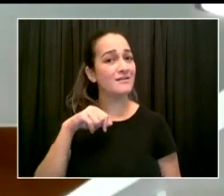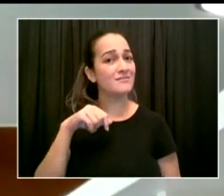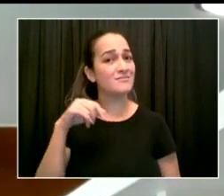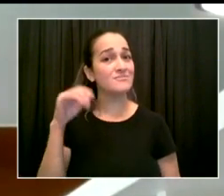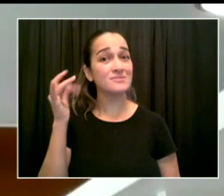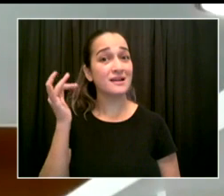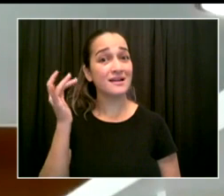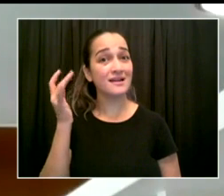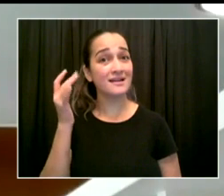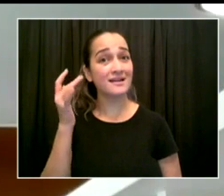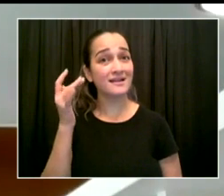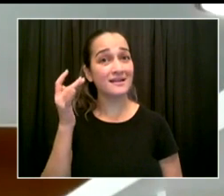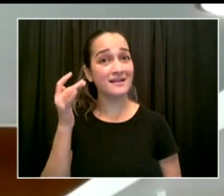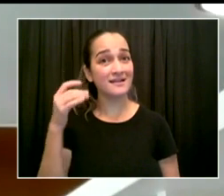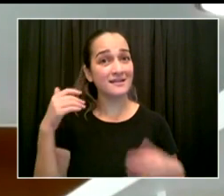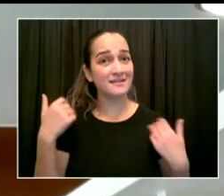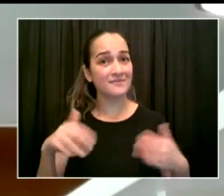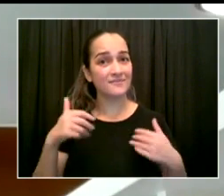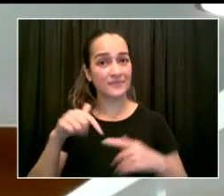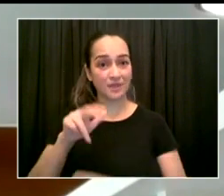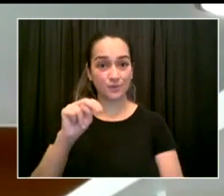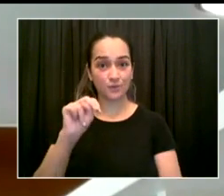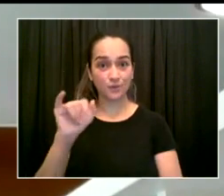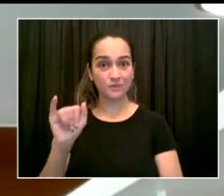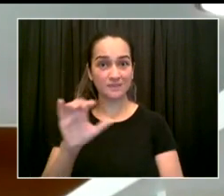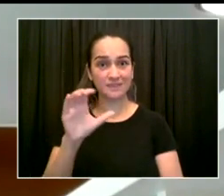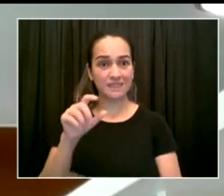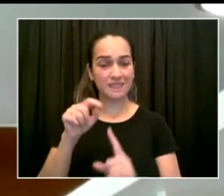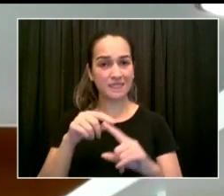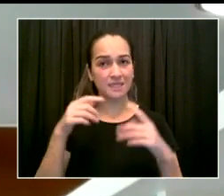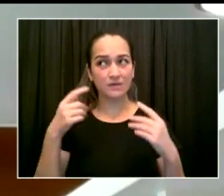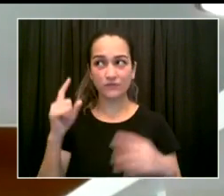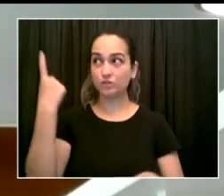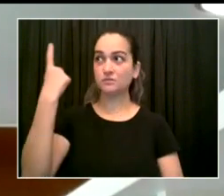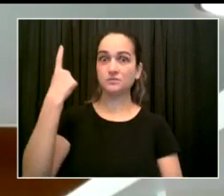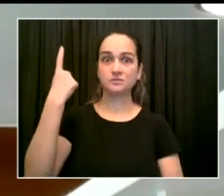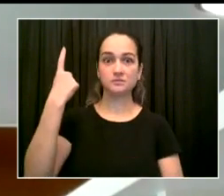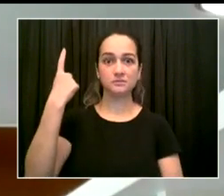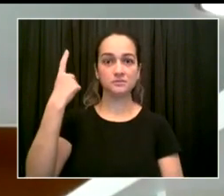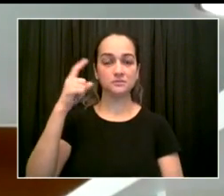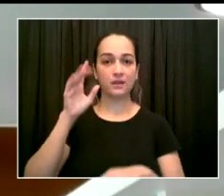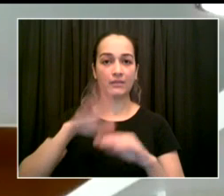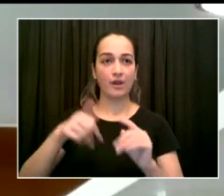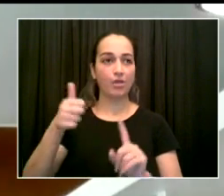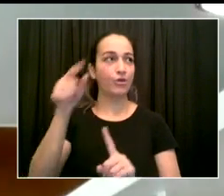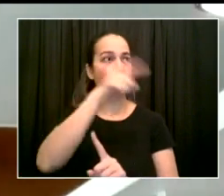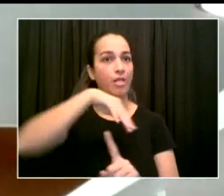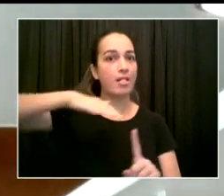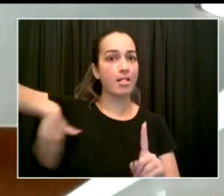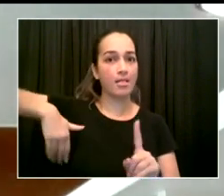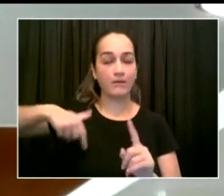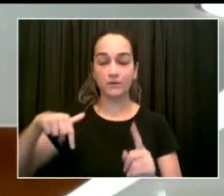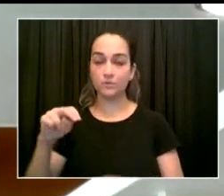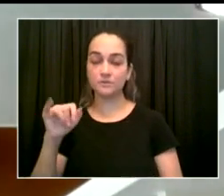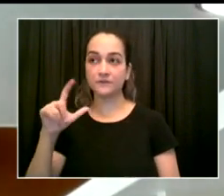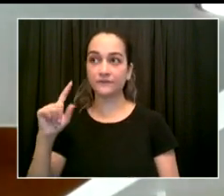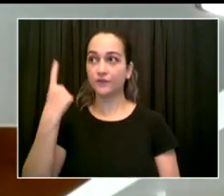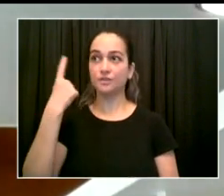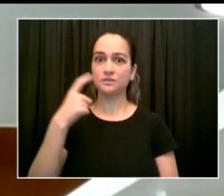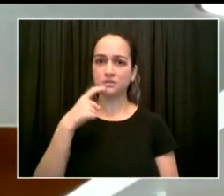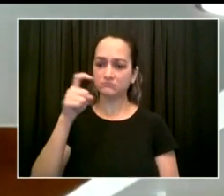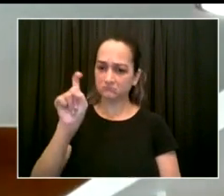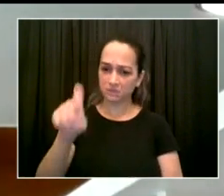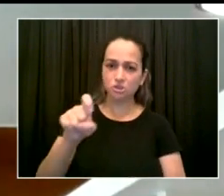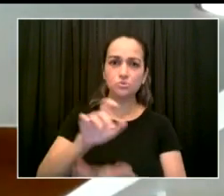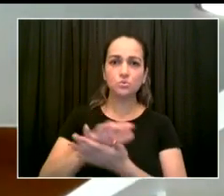We proved in New York City that the layers of protections that we had in our schools kept our students safe. In fact, when we studied this